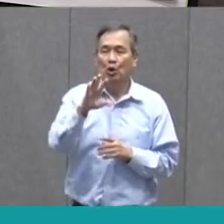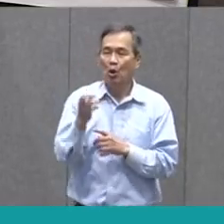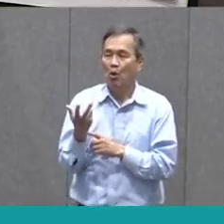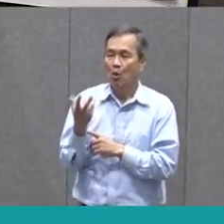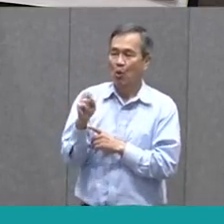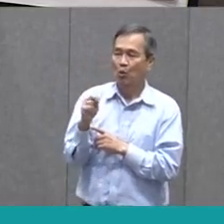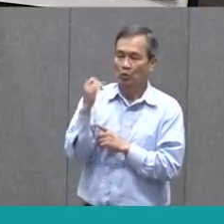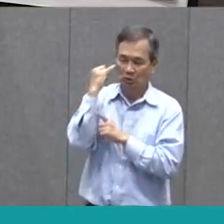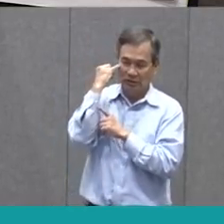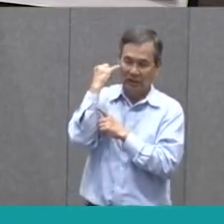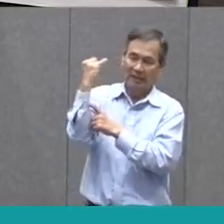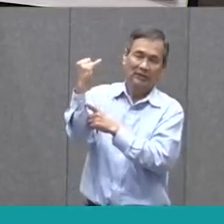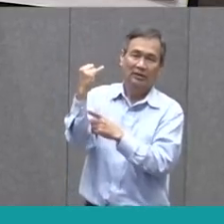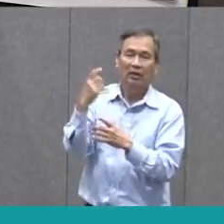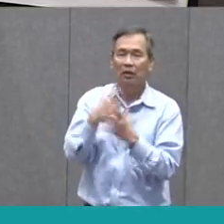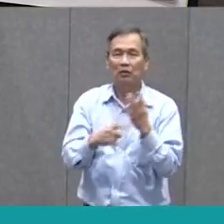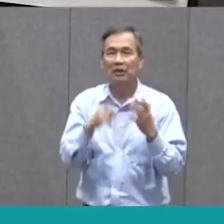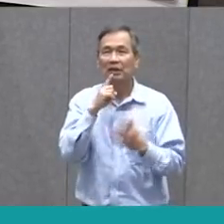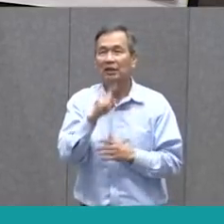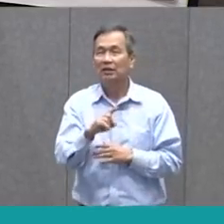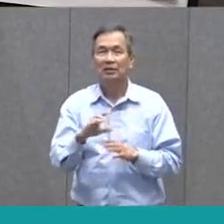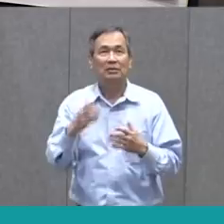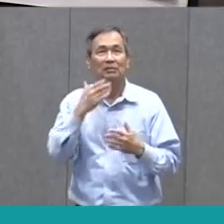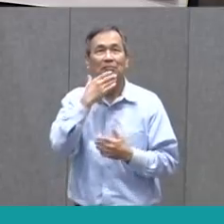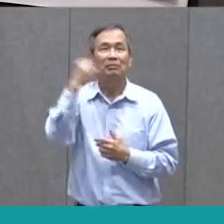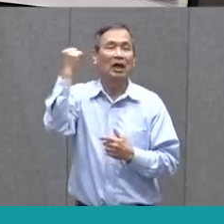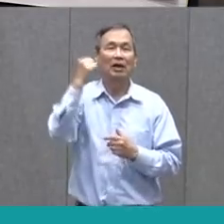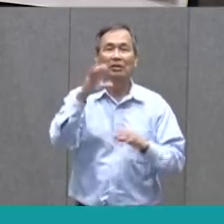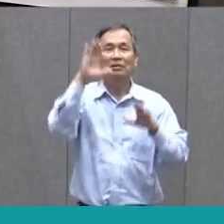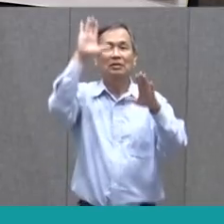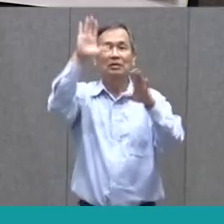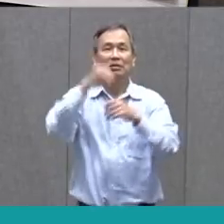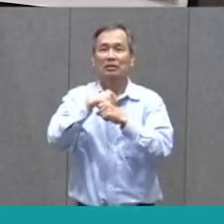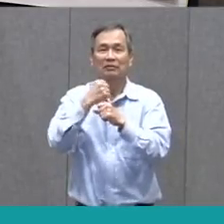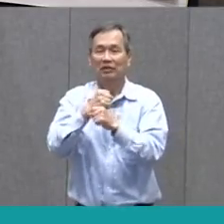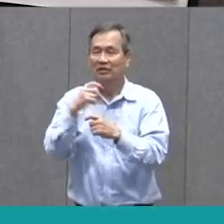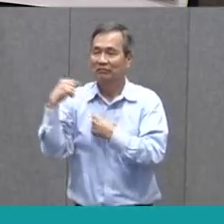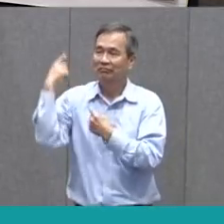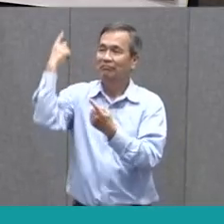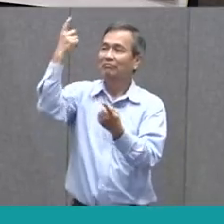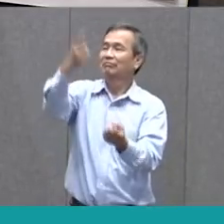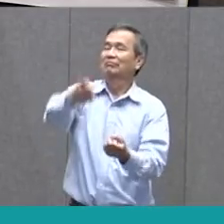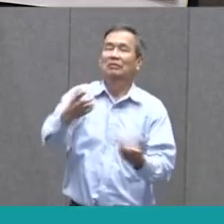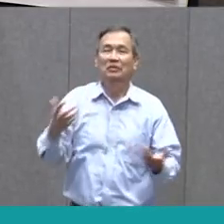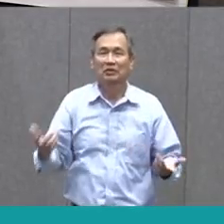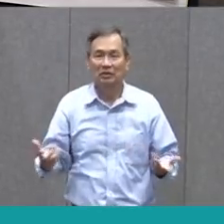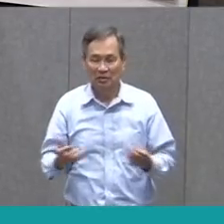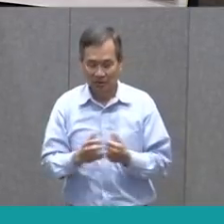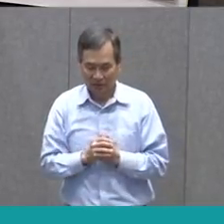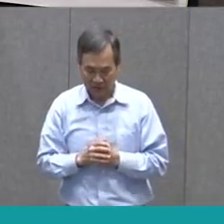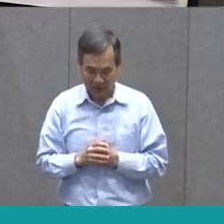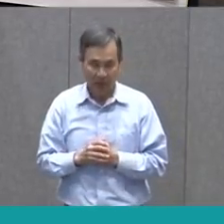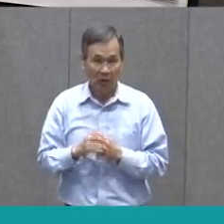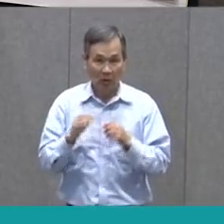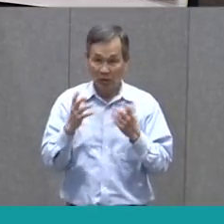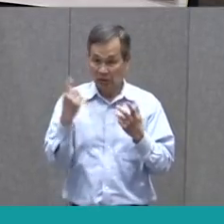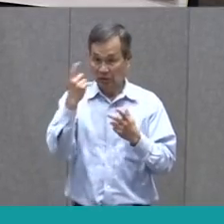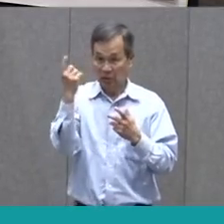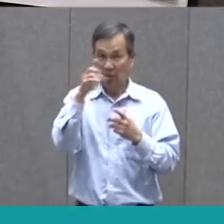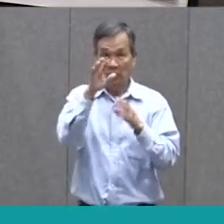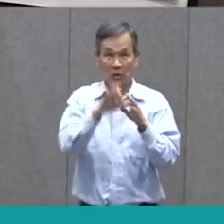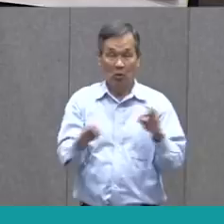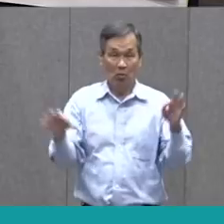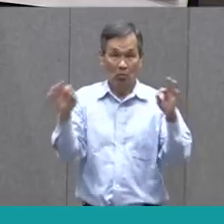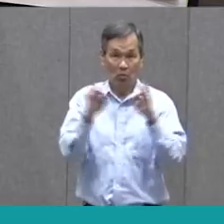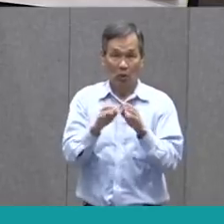of the greatest invention ever. So this could be something that is very important to you that you